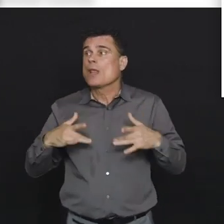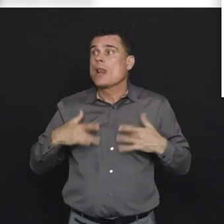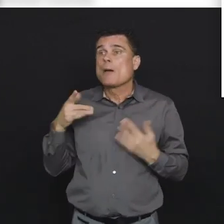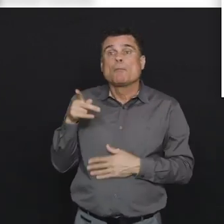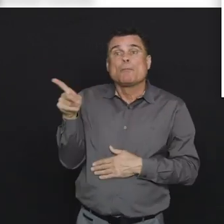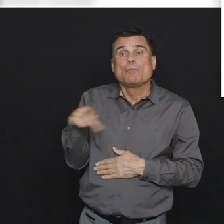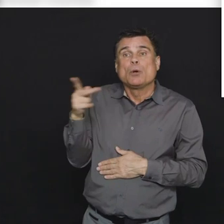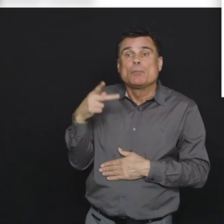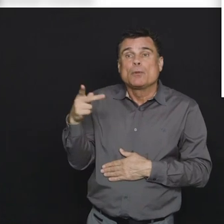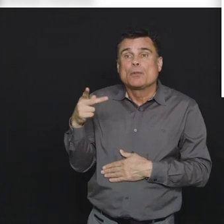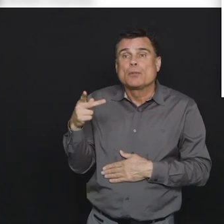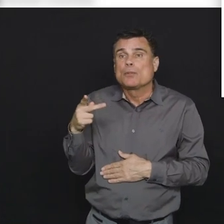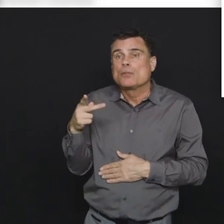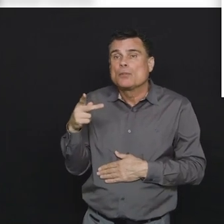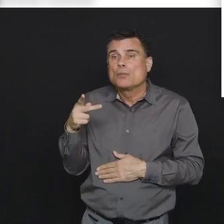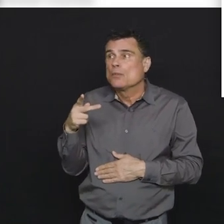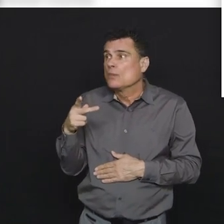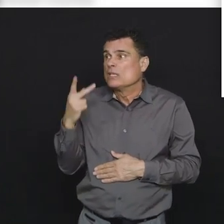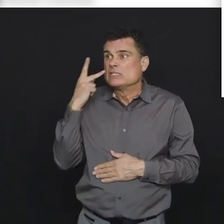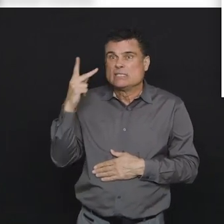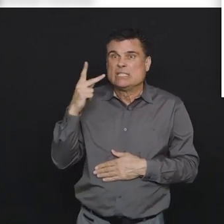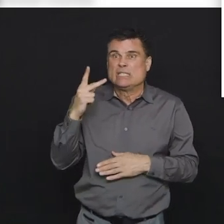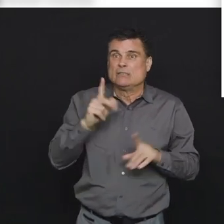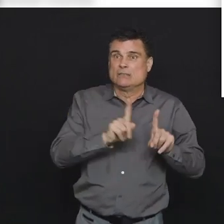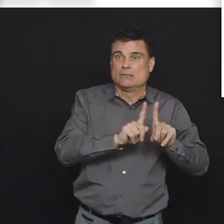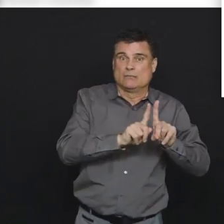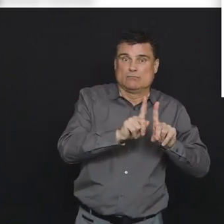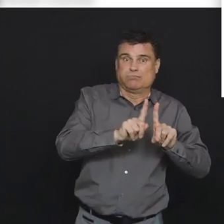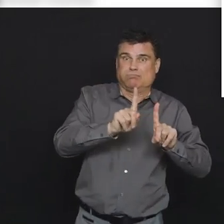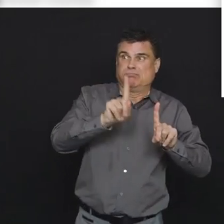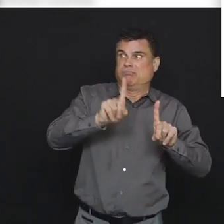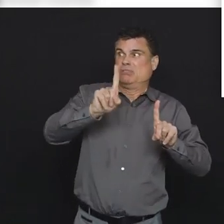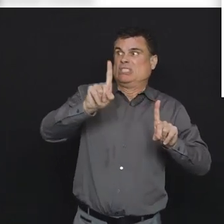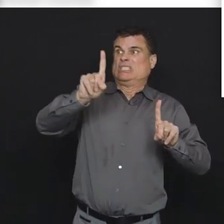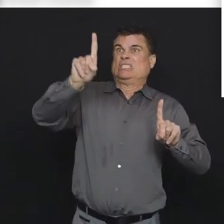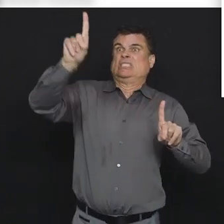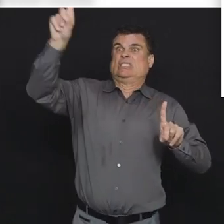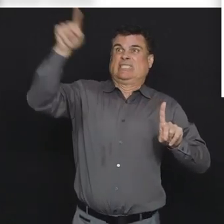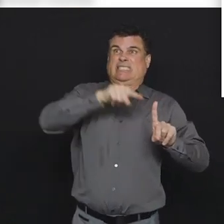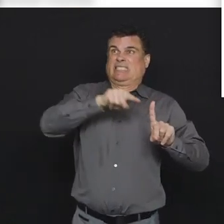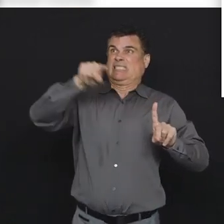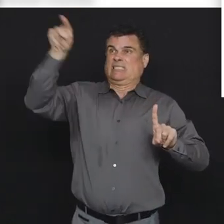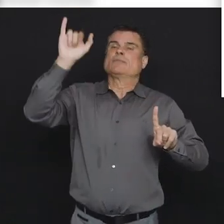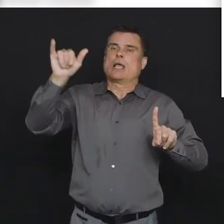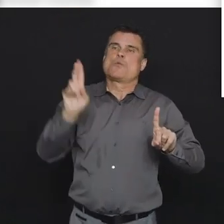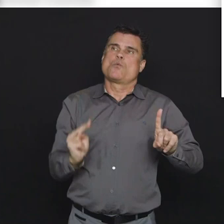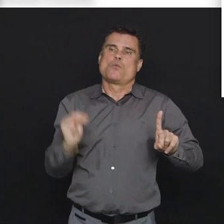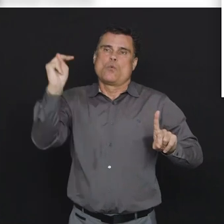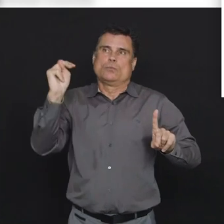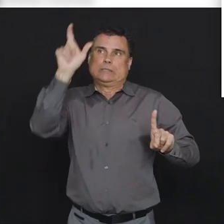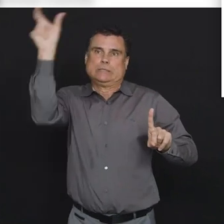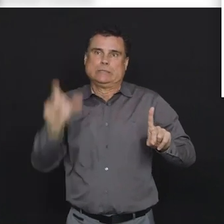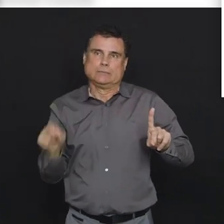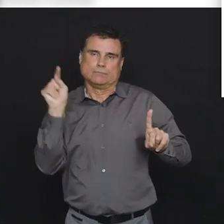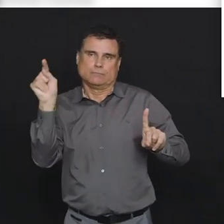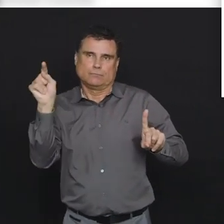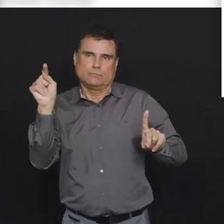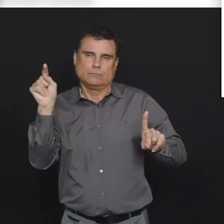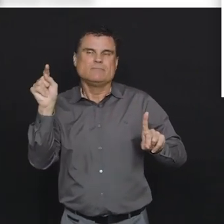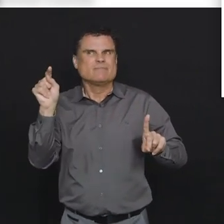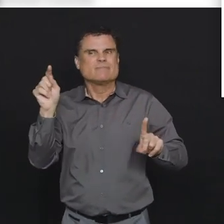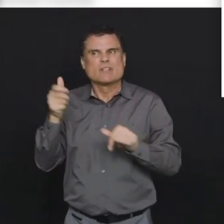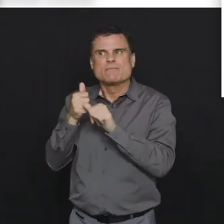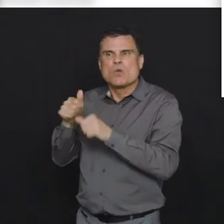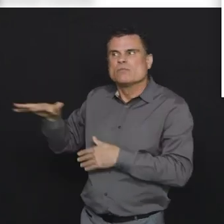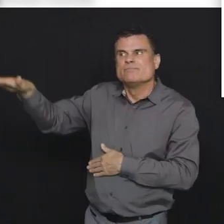one higher in mauve is in the light mauve, I think you'd call that, or purple, is Northern Italy based on